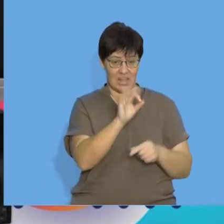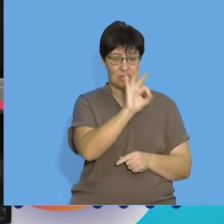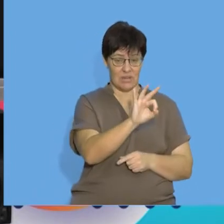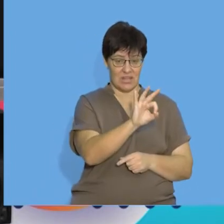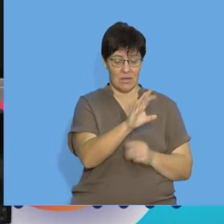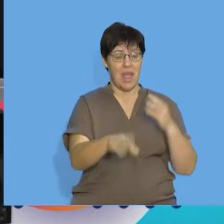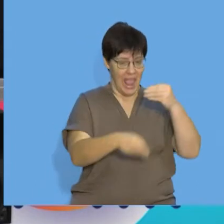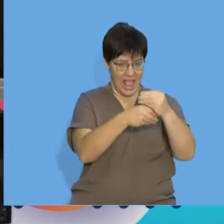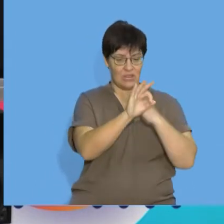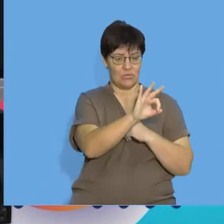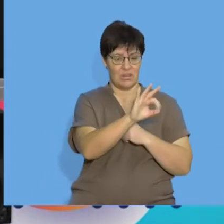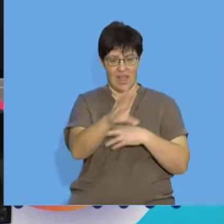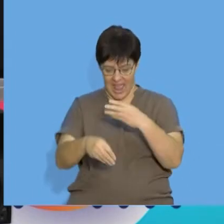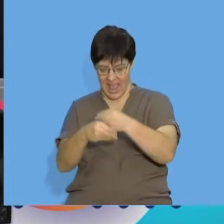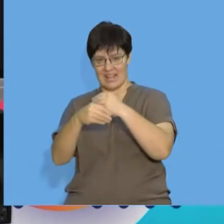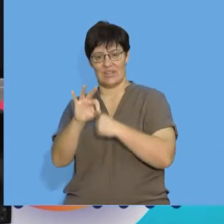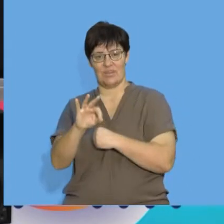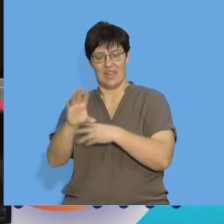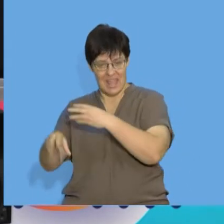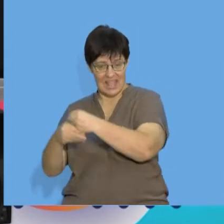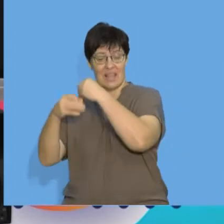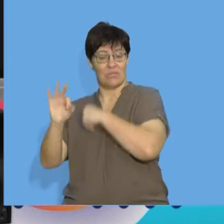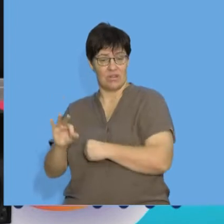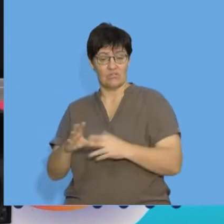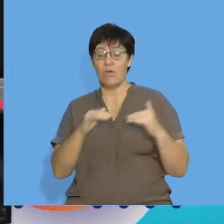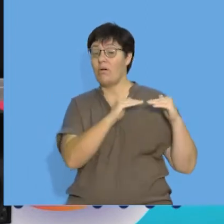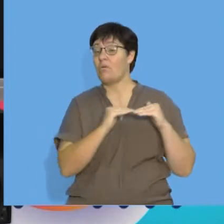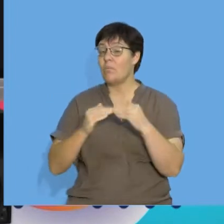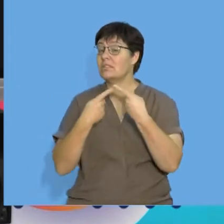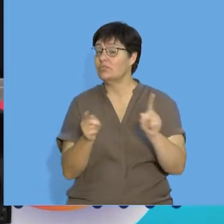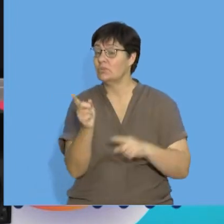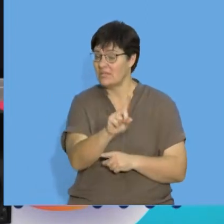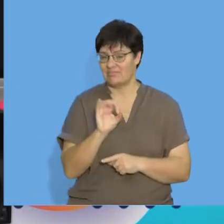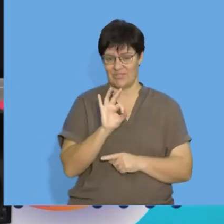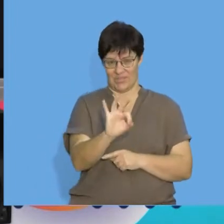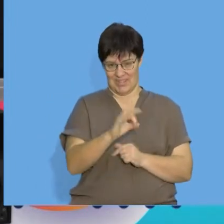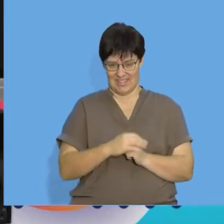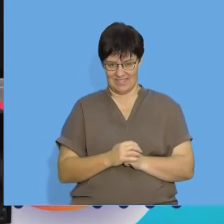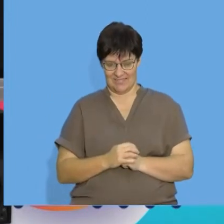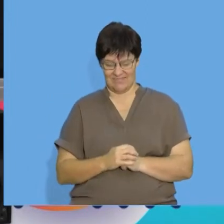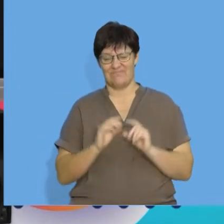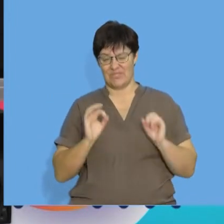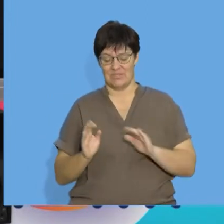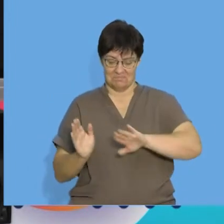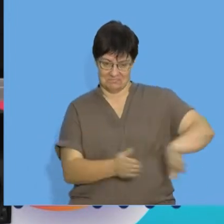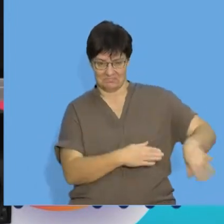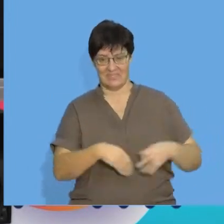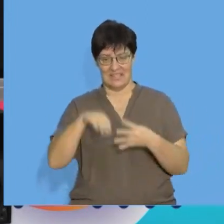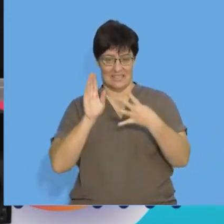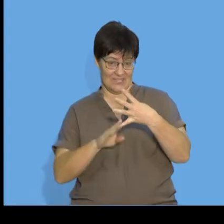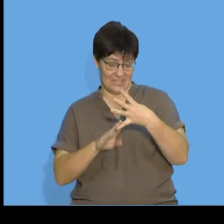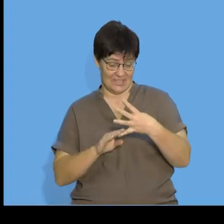adding 3. So, that means that my common difference is 3. Wonderful. Let's look at the next slide.